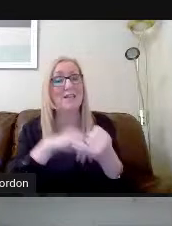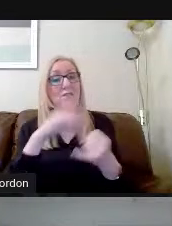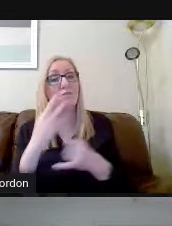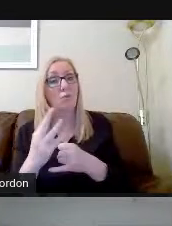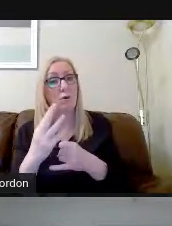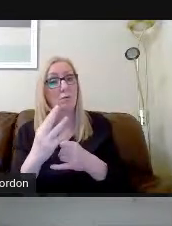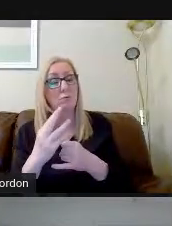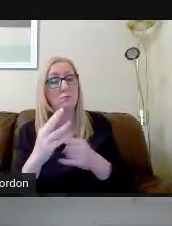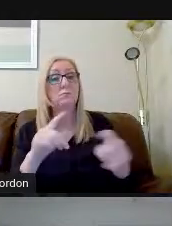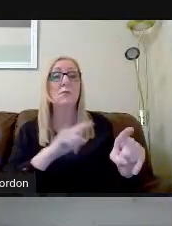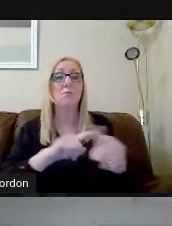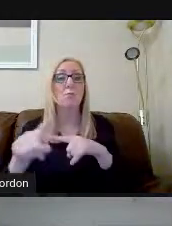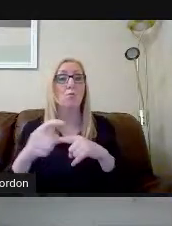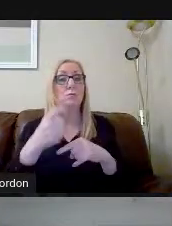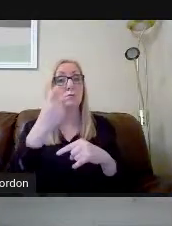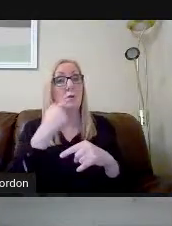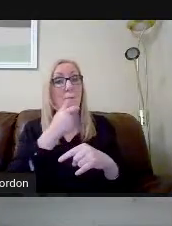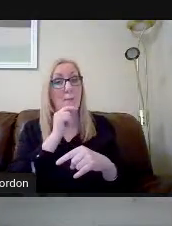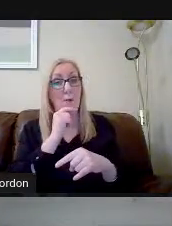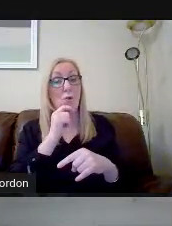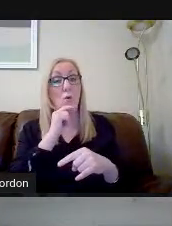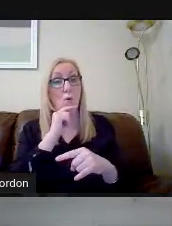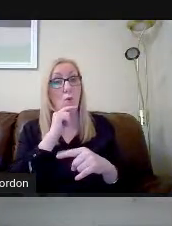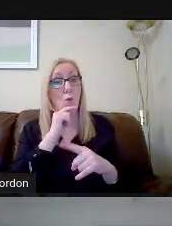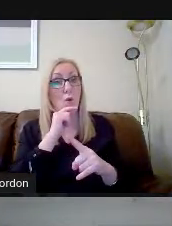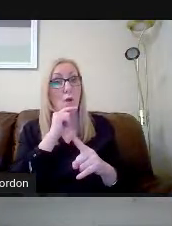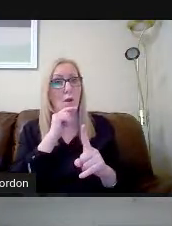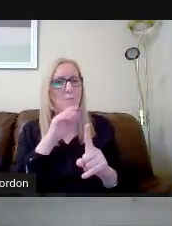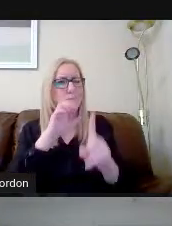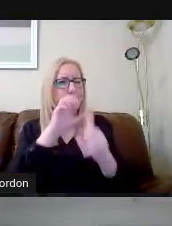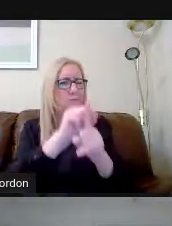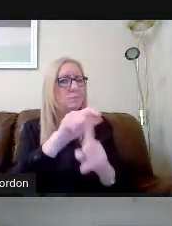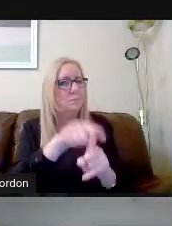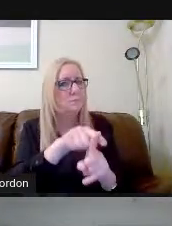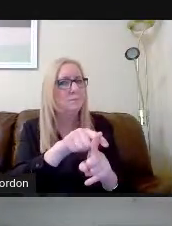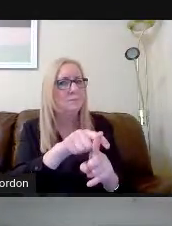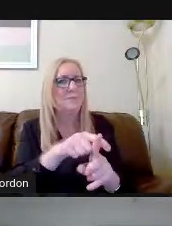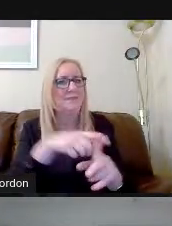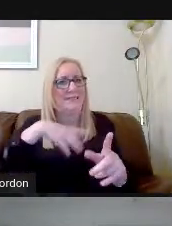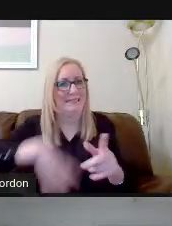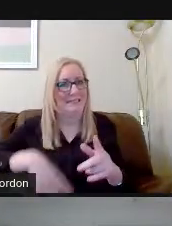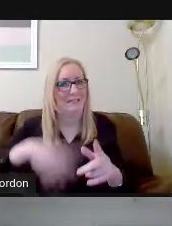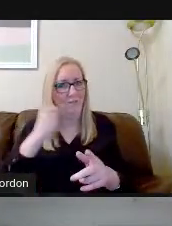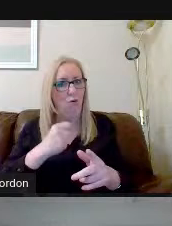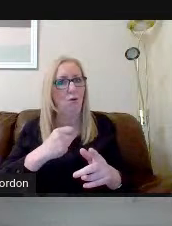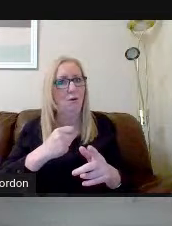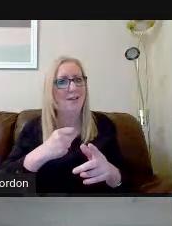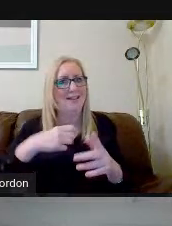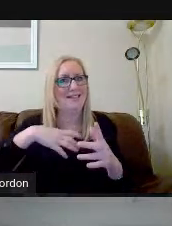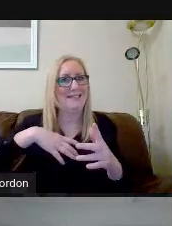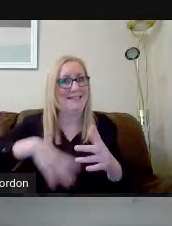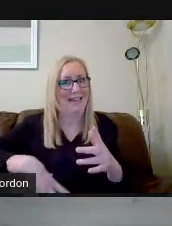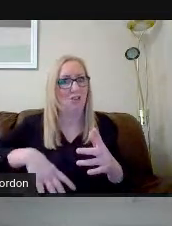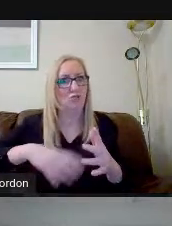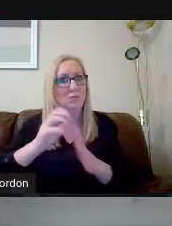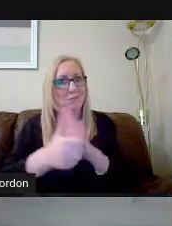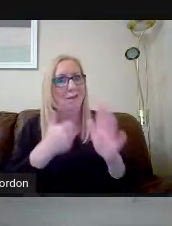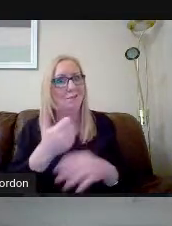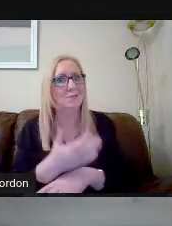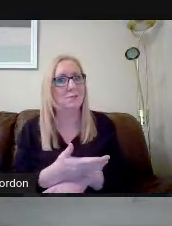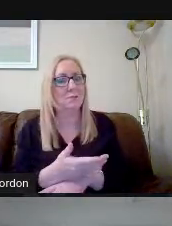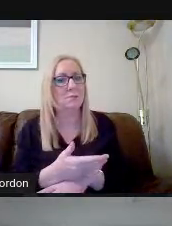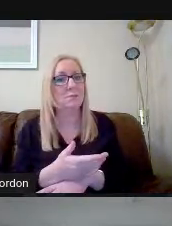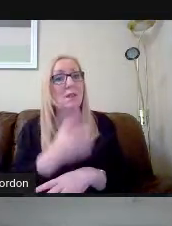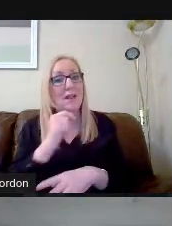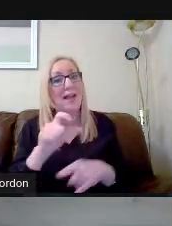majority of young pupils who are identified as being appropriate to take essential skills and